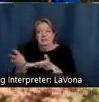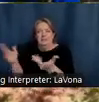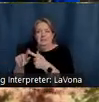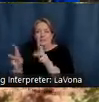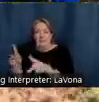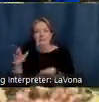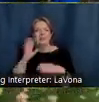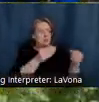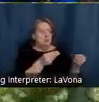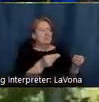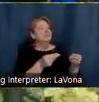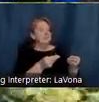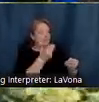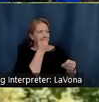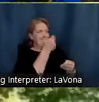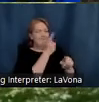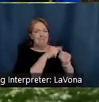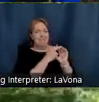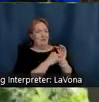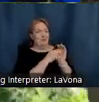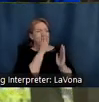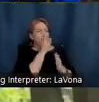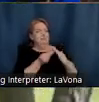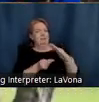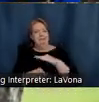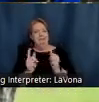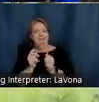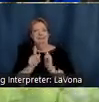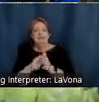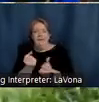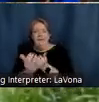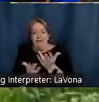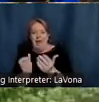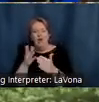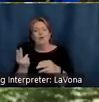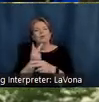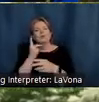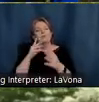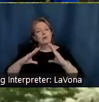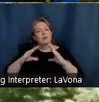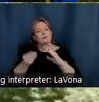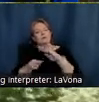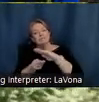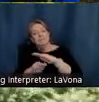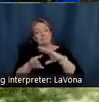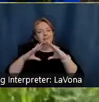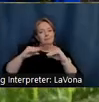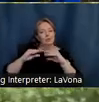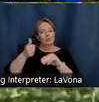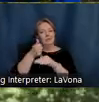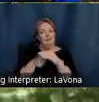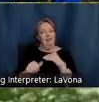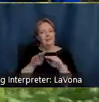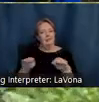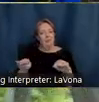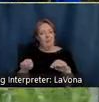and were often used to start fires. Adding to her list of countryside skills, Selma would